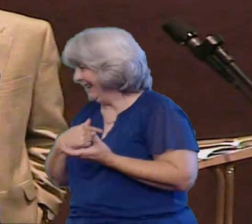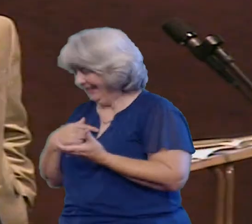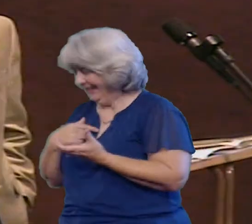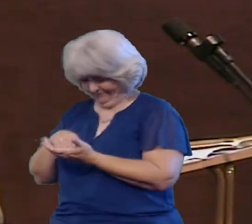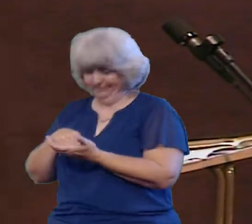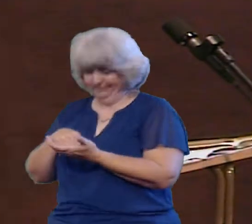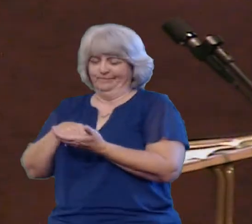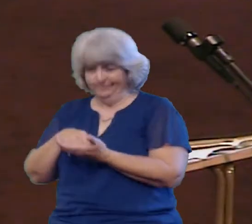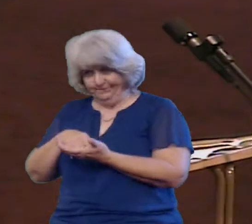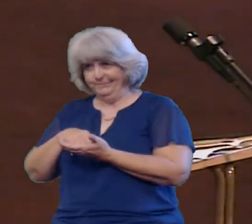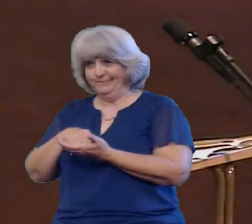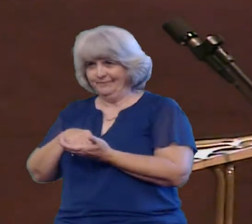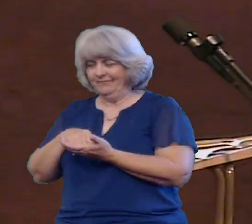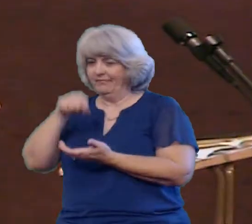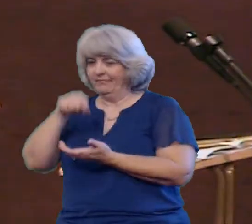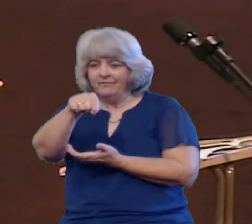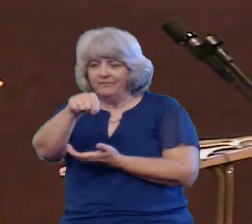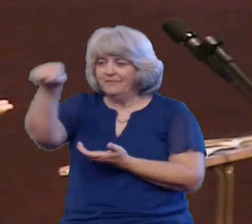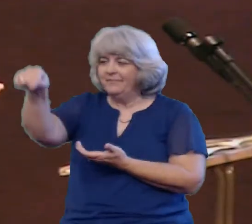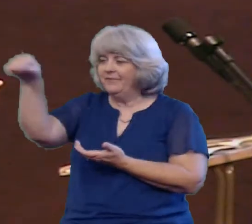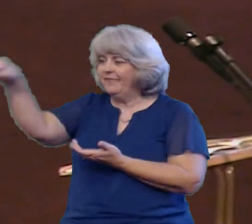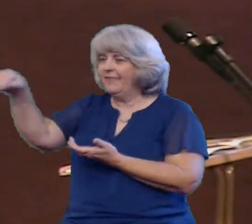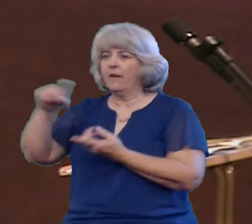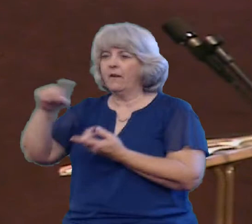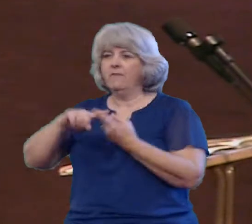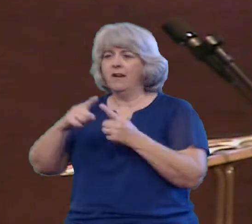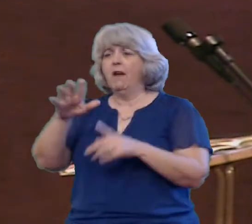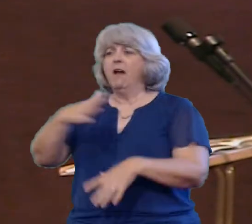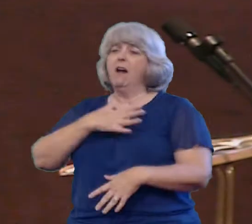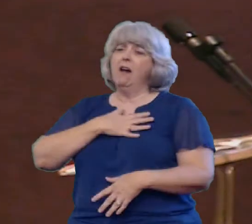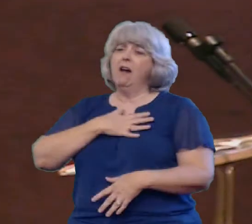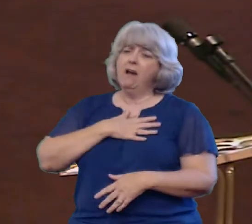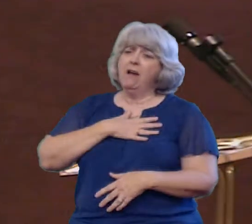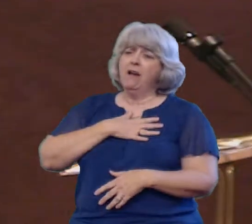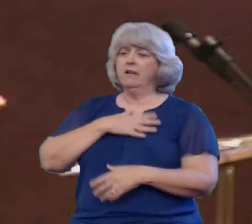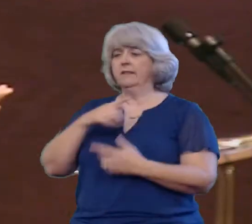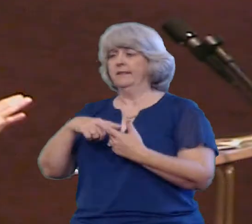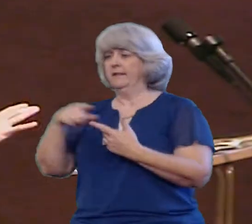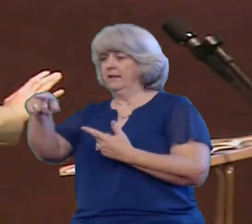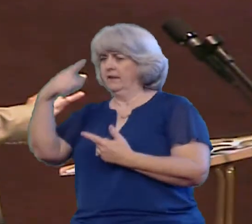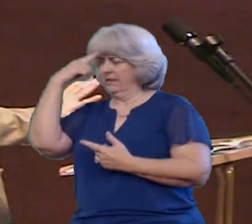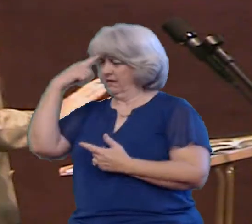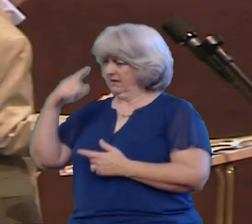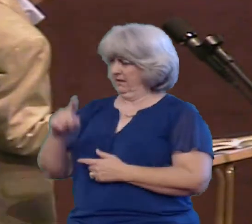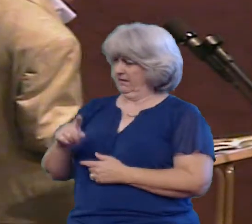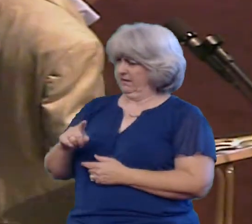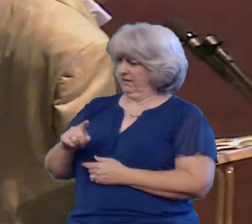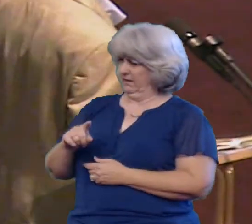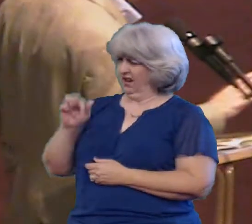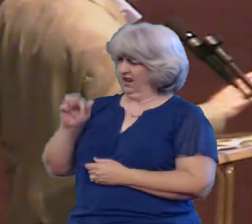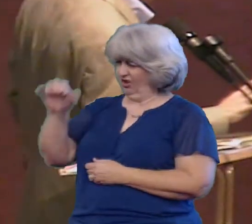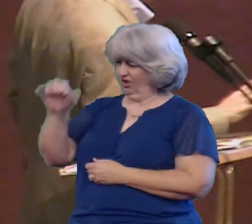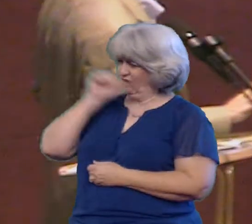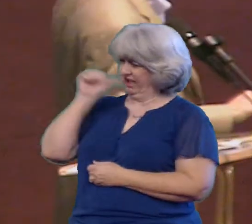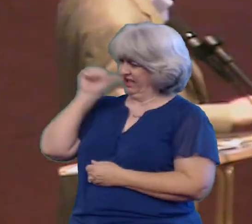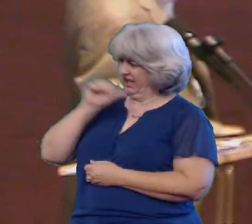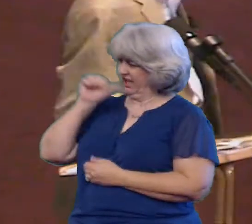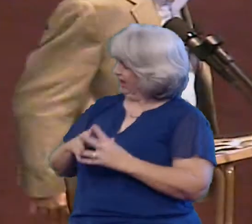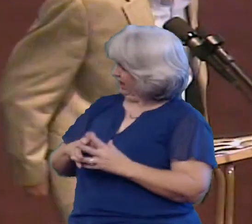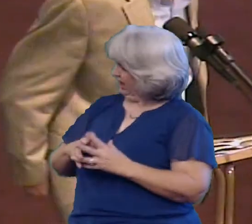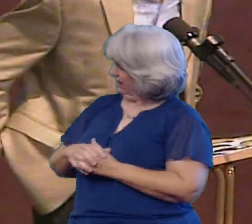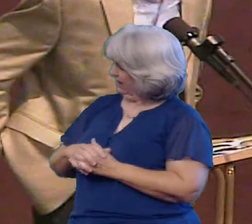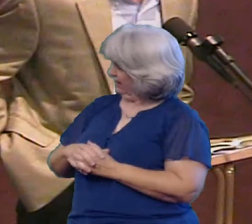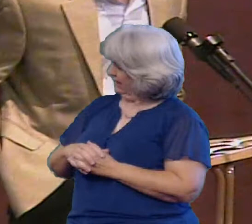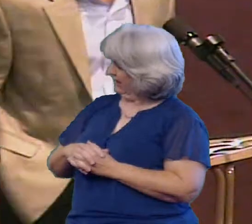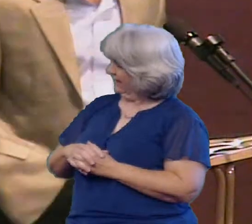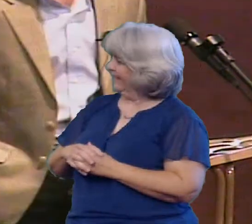Some other people around our table Their friends thought that may they had been somewhere They probably shouldn't have been a little early in the day That's all I'm going to say about that